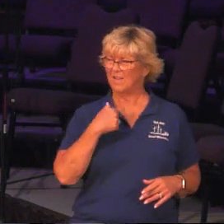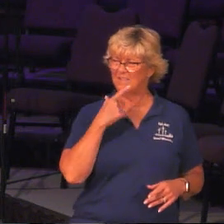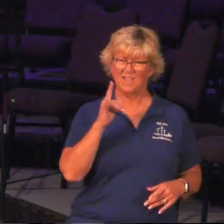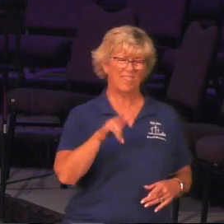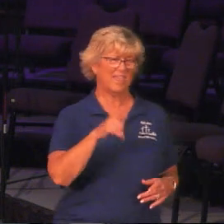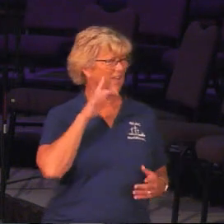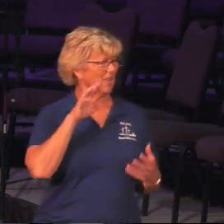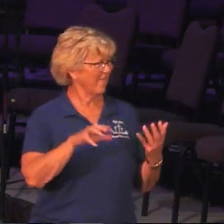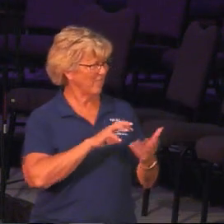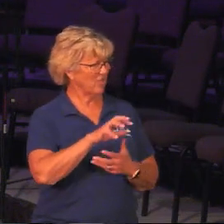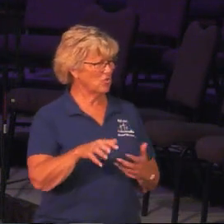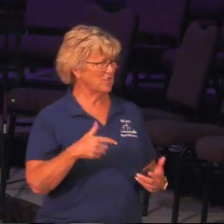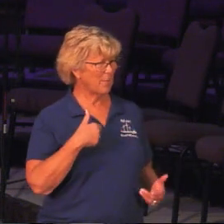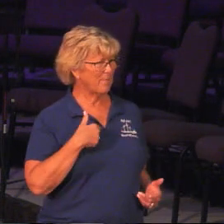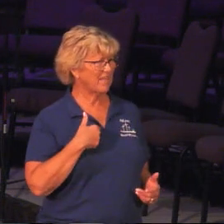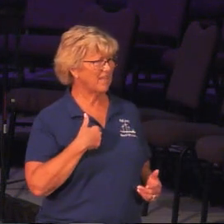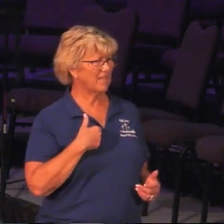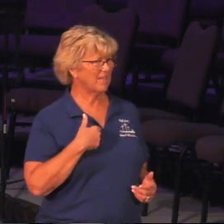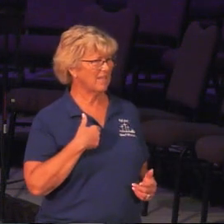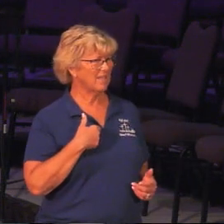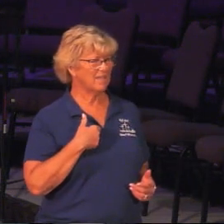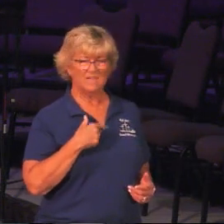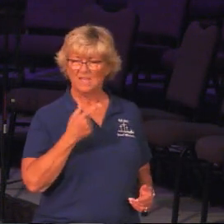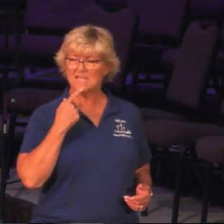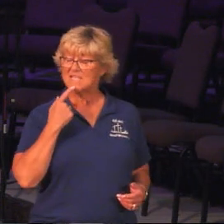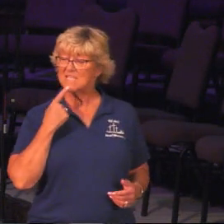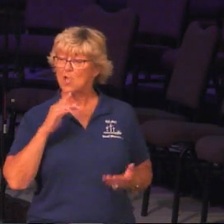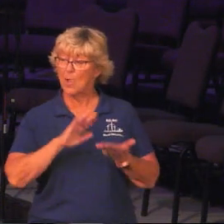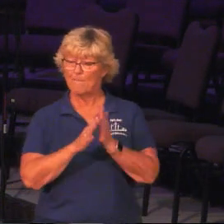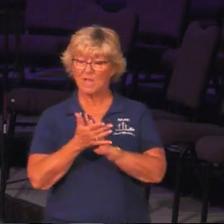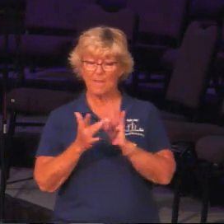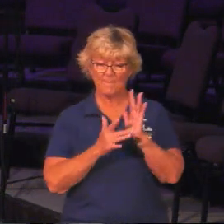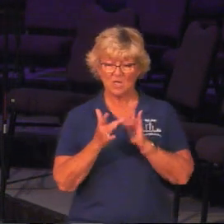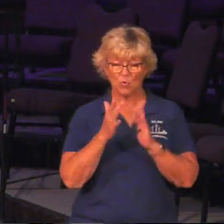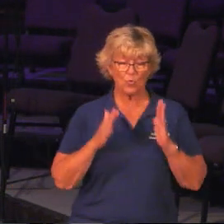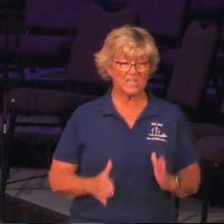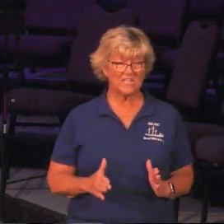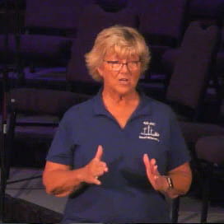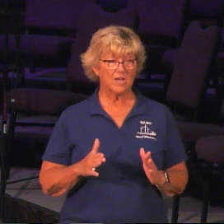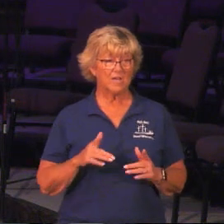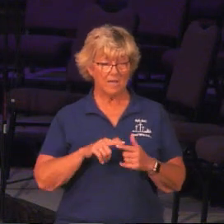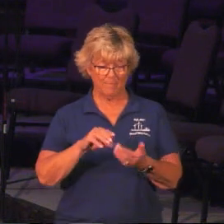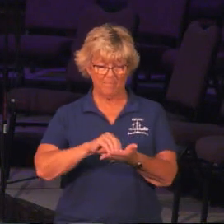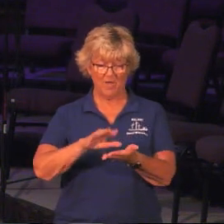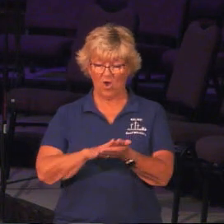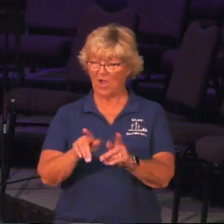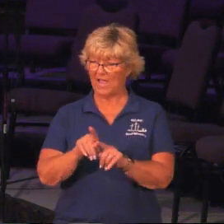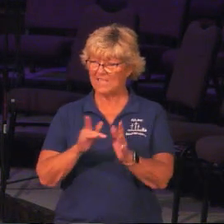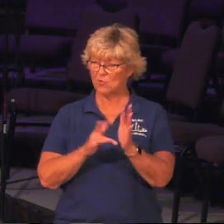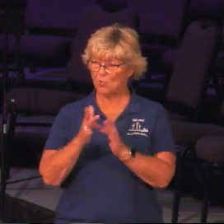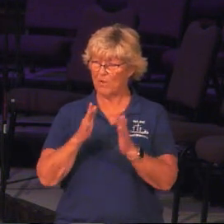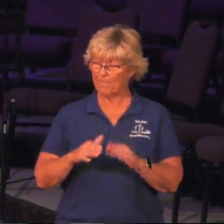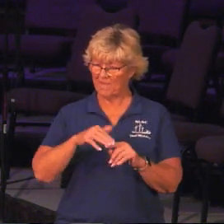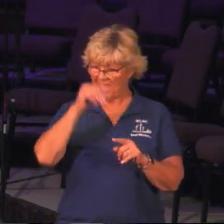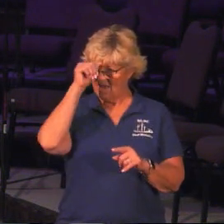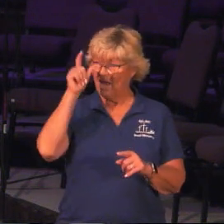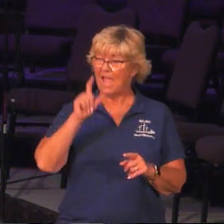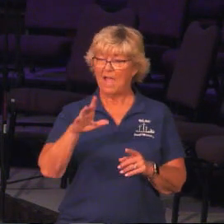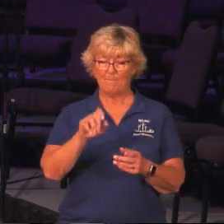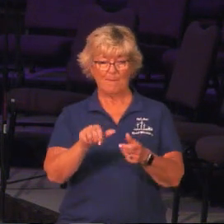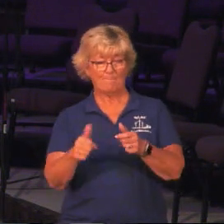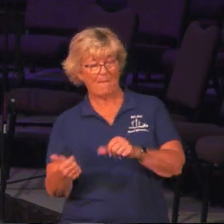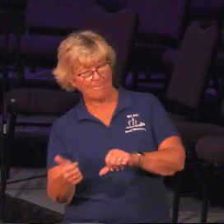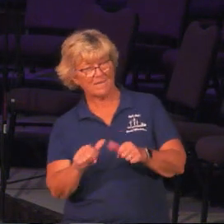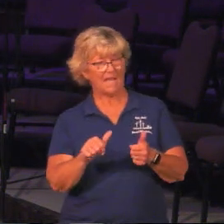really confusing, you know? And he said, to become a Christian and to be documented as a Christian in India, you have to first get baptized,